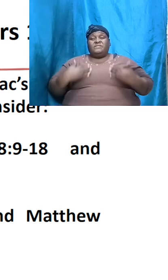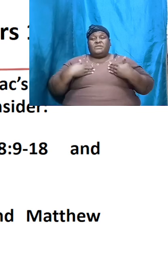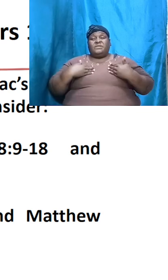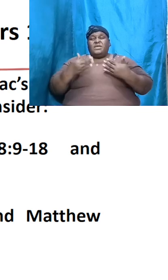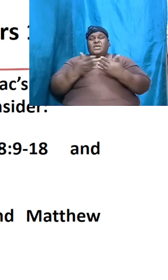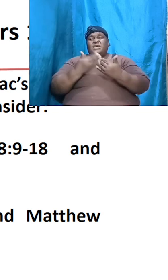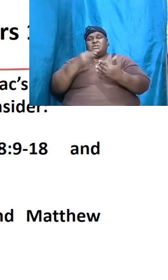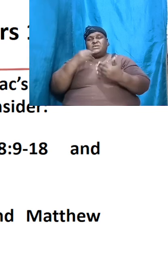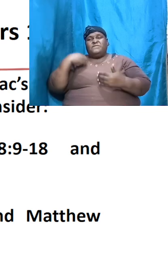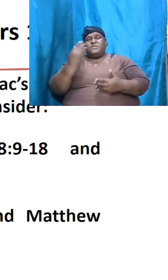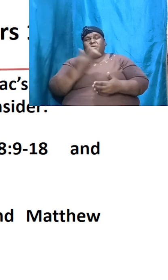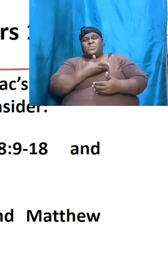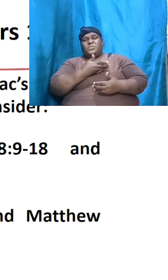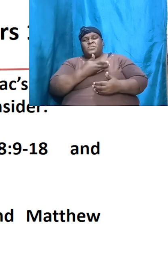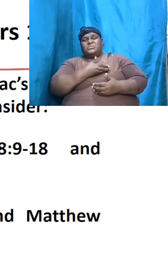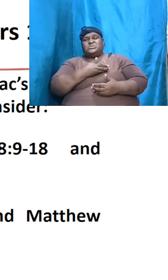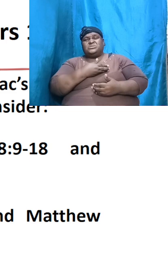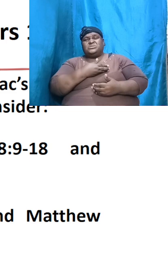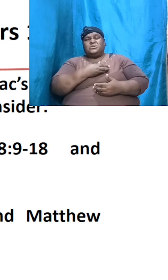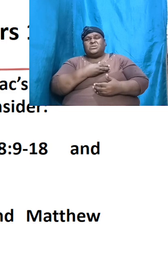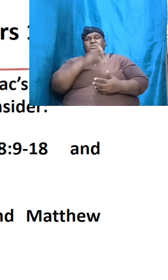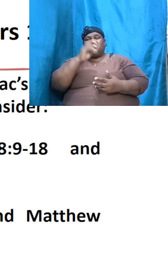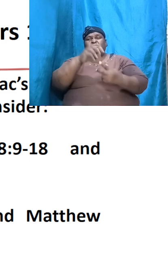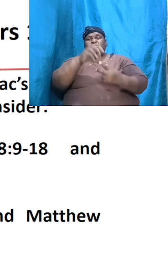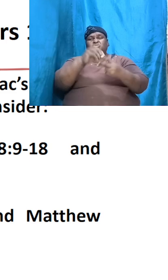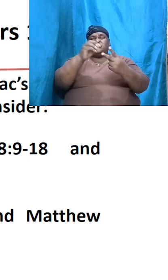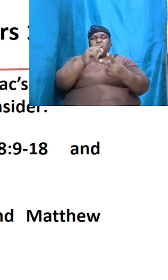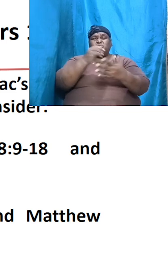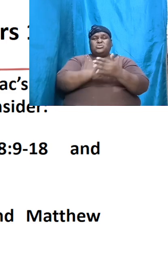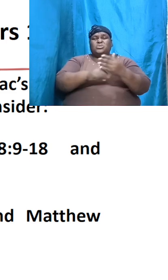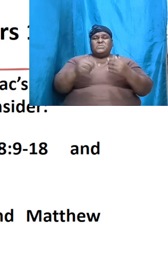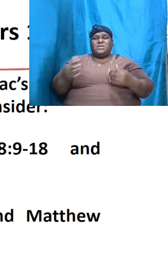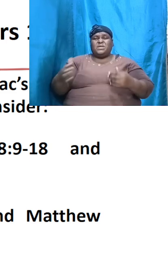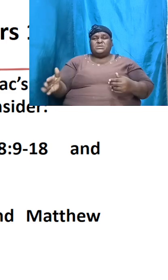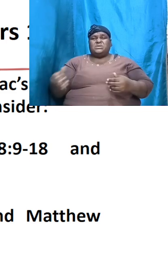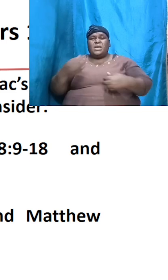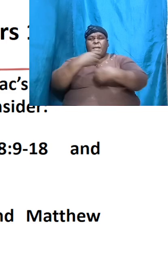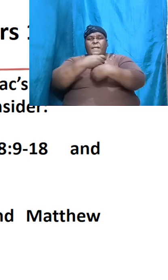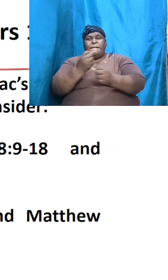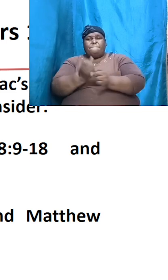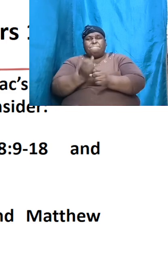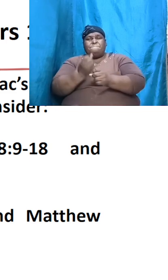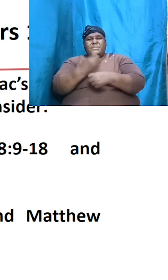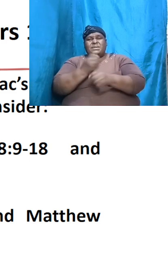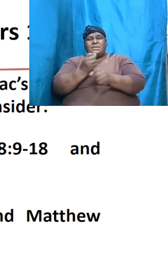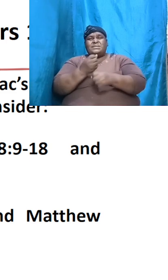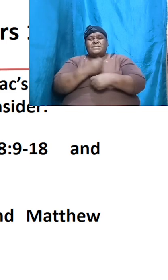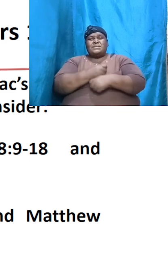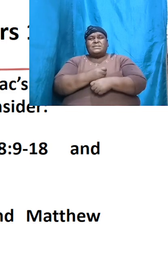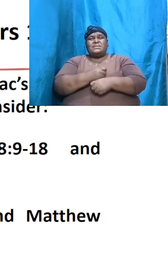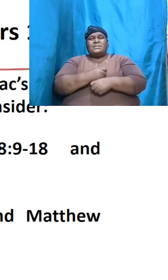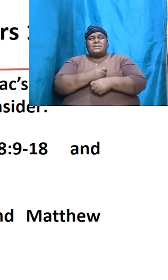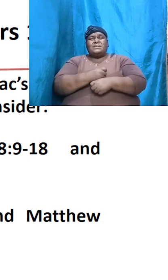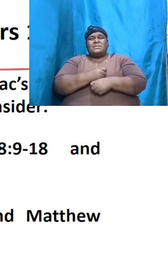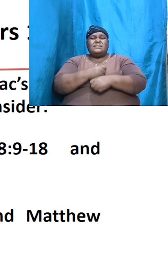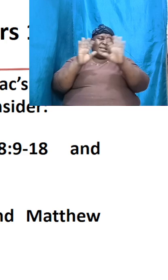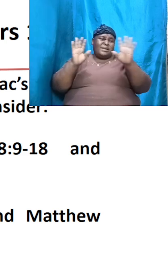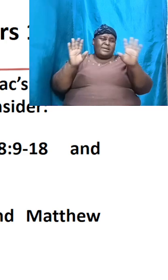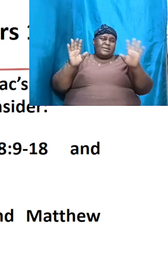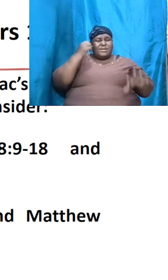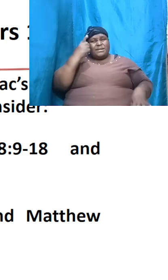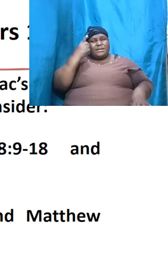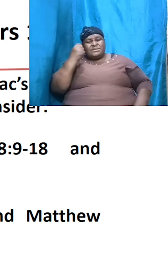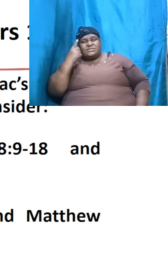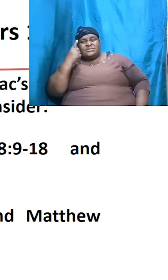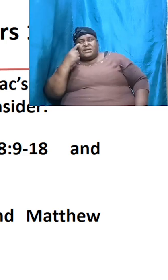to pick out some things that makes it abundantly clear that